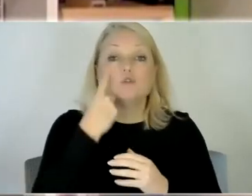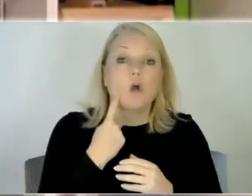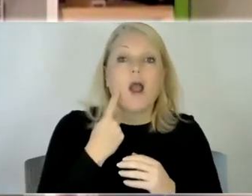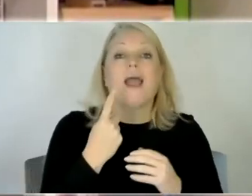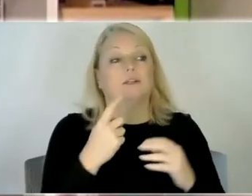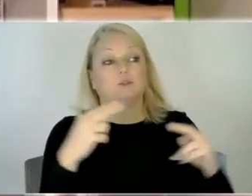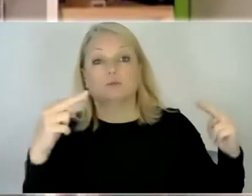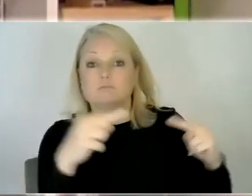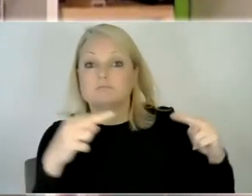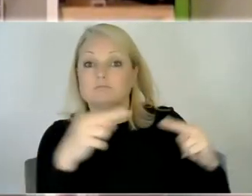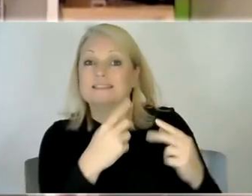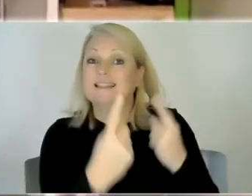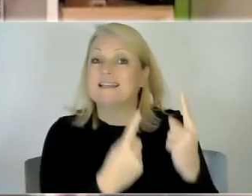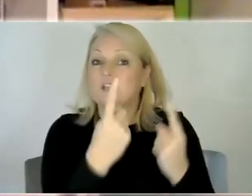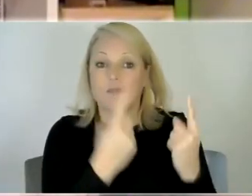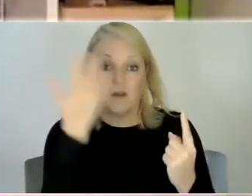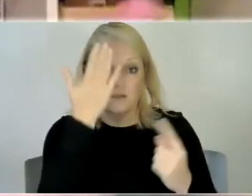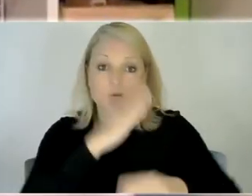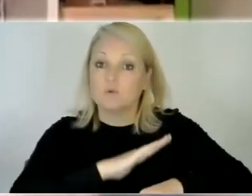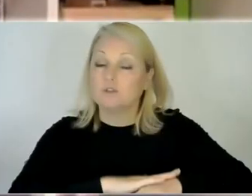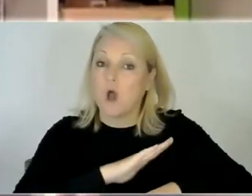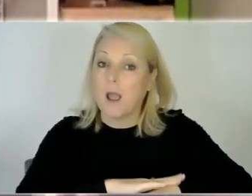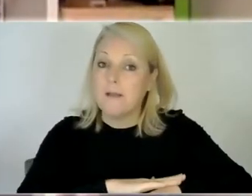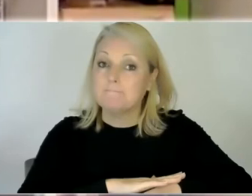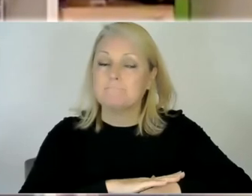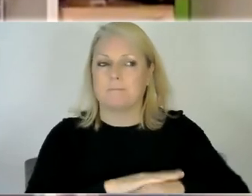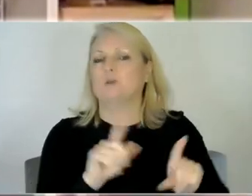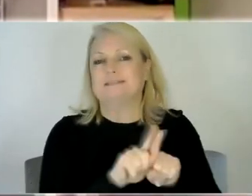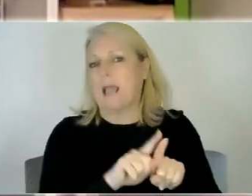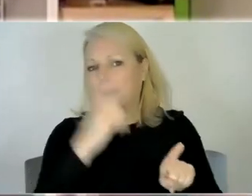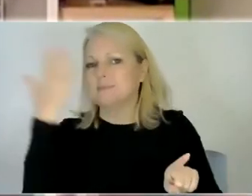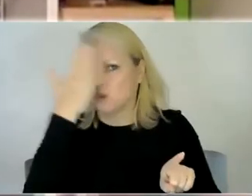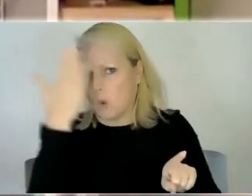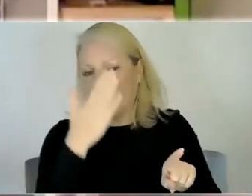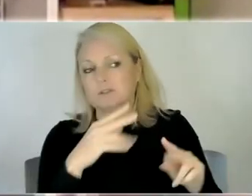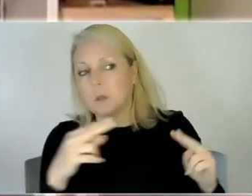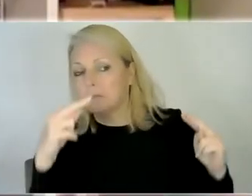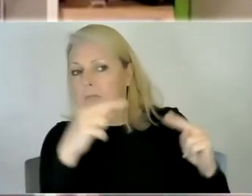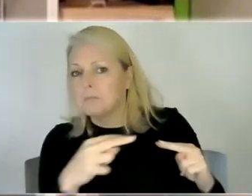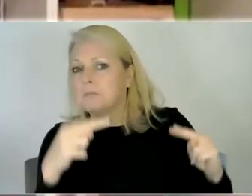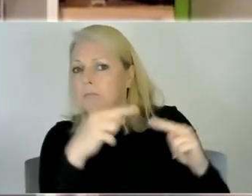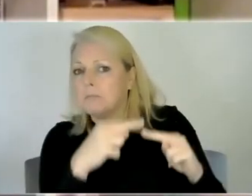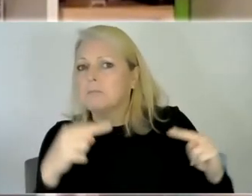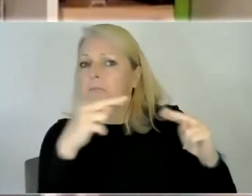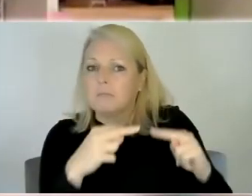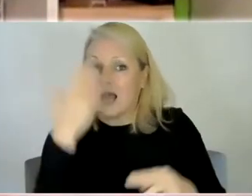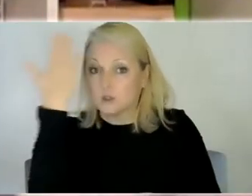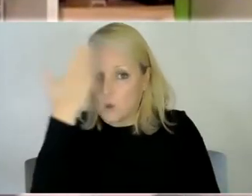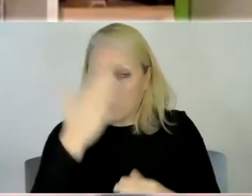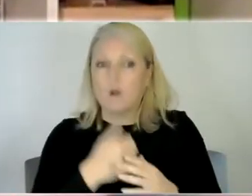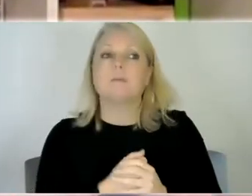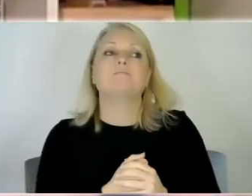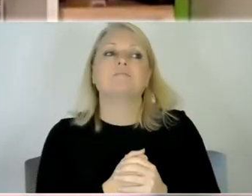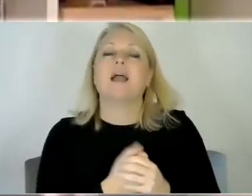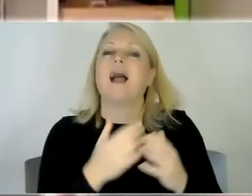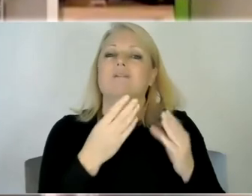you know so they go to the same school uh with trying to get them like into the soft play